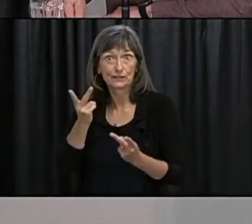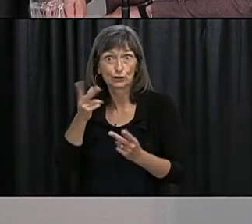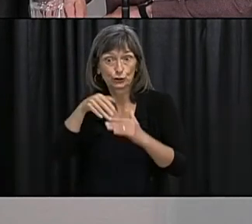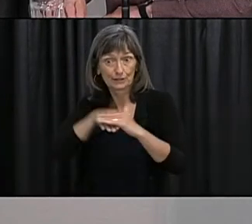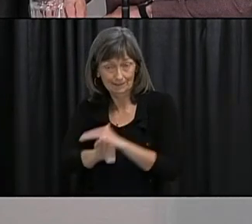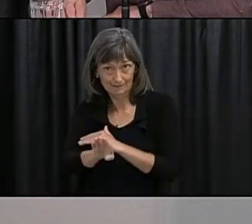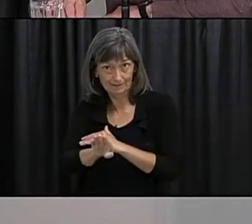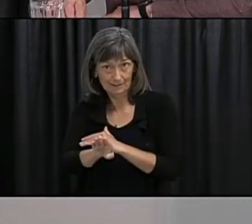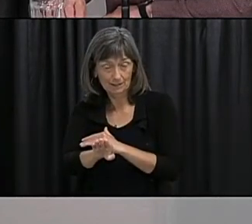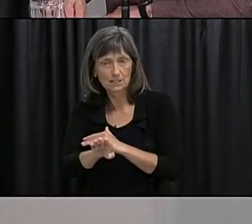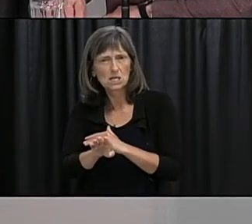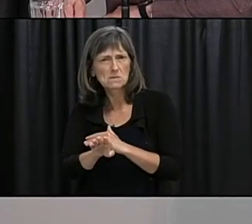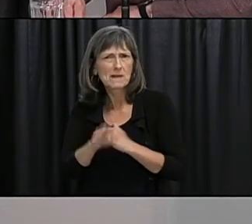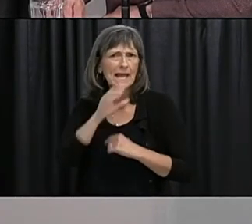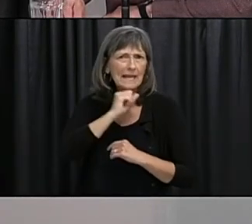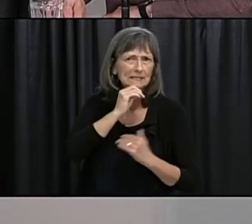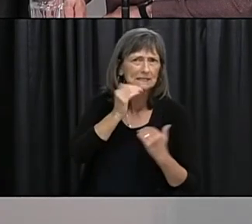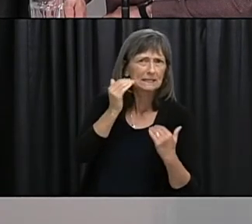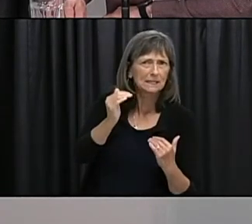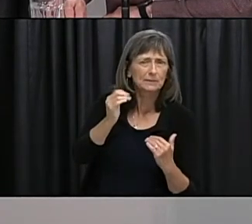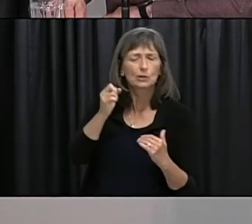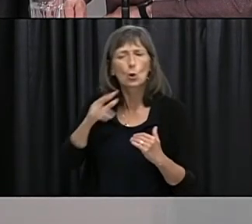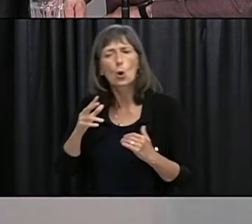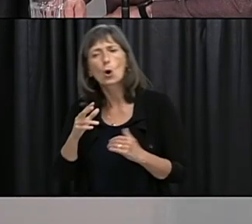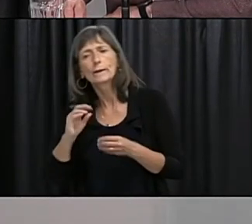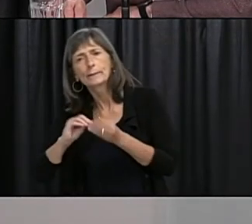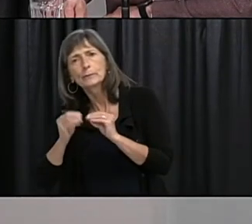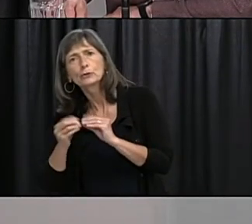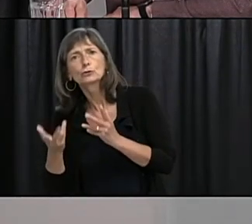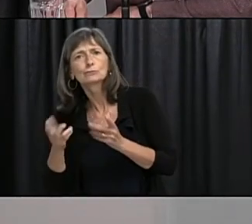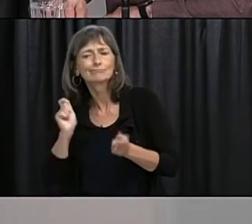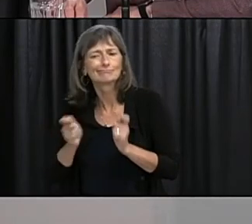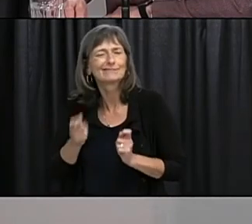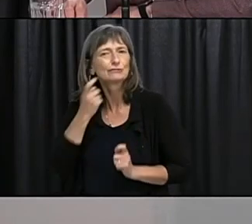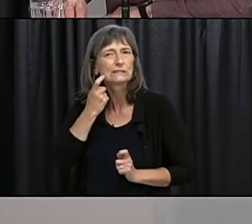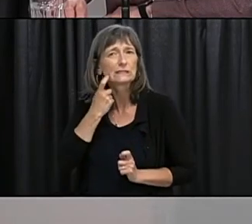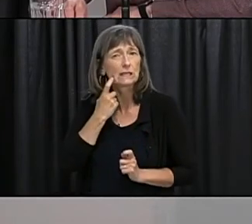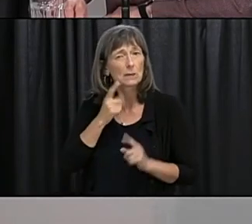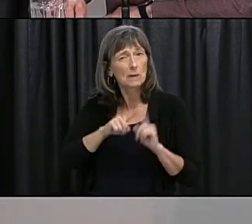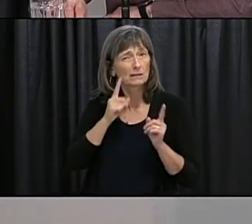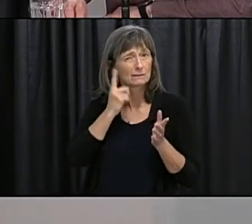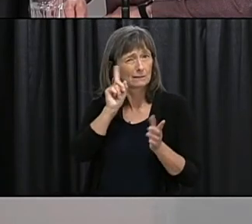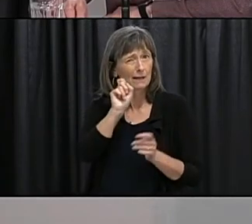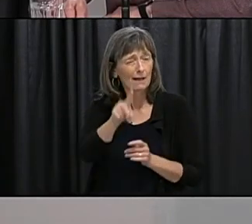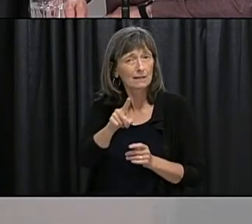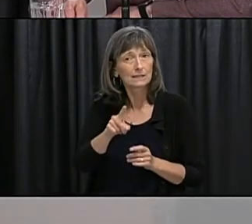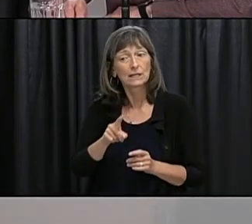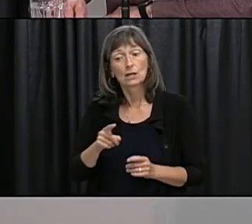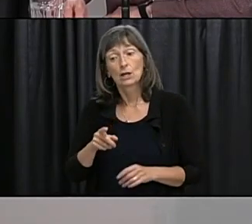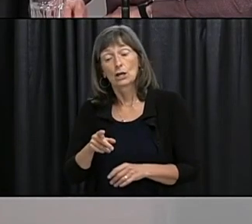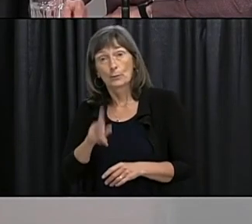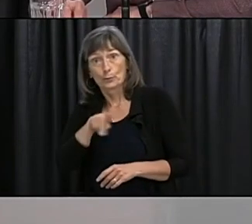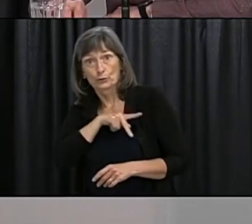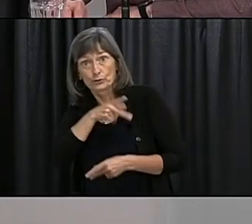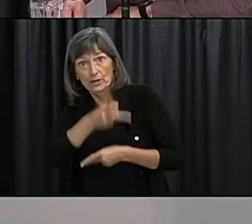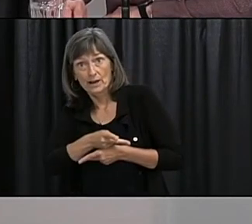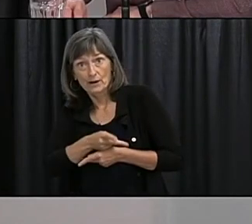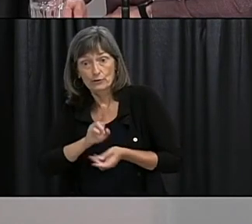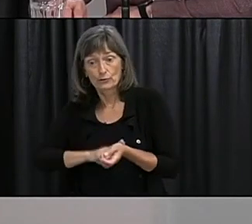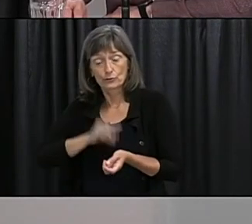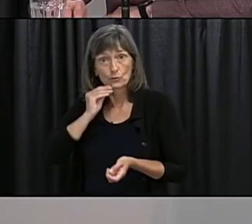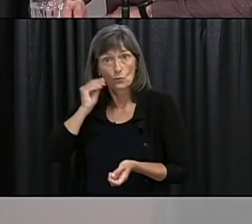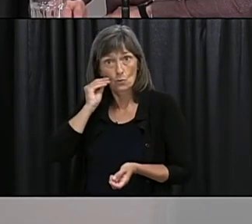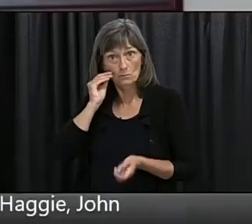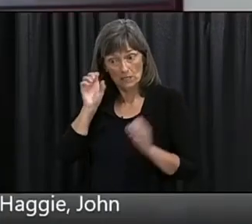can visit for example would a toddler be able to visit someone in long-term care we don't have